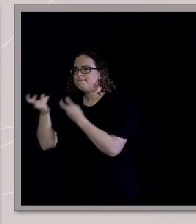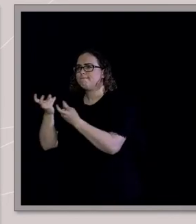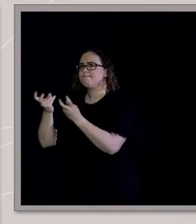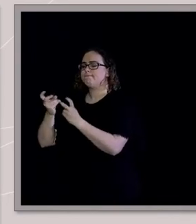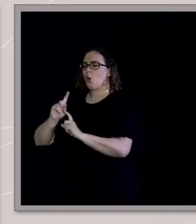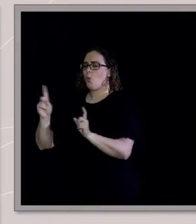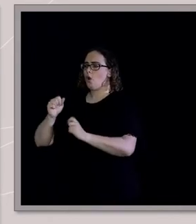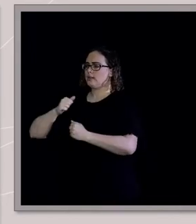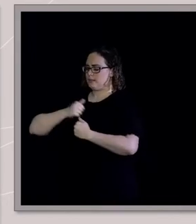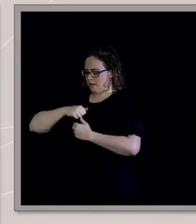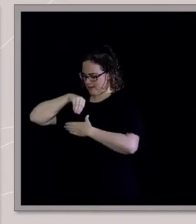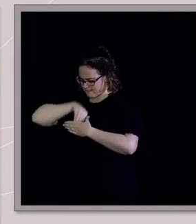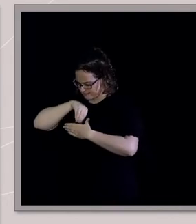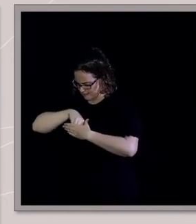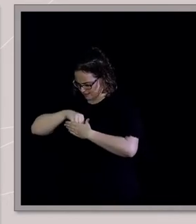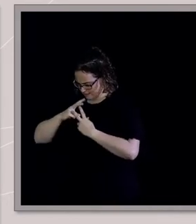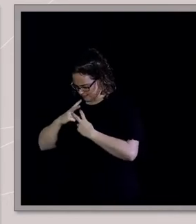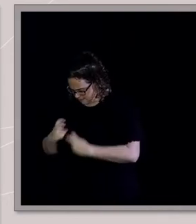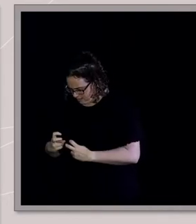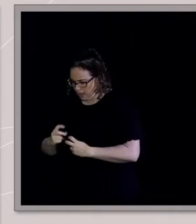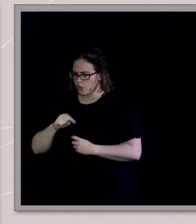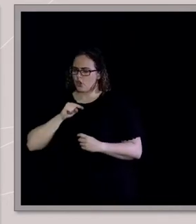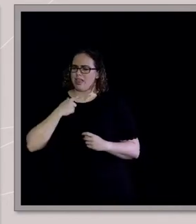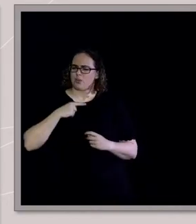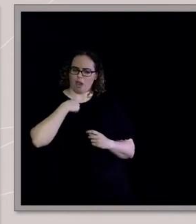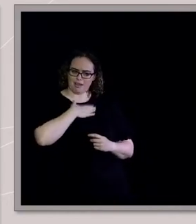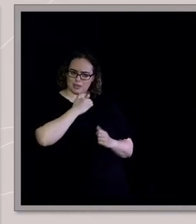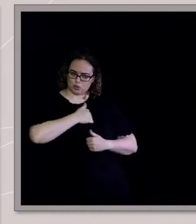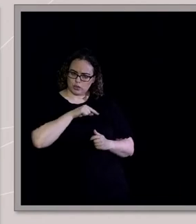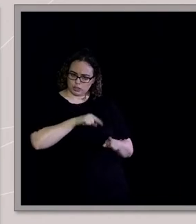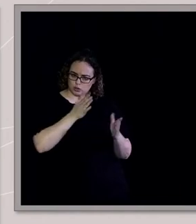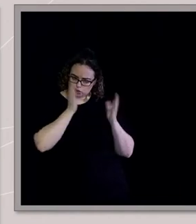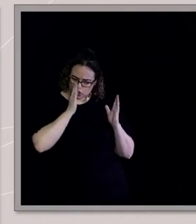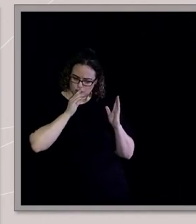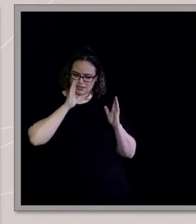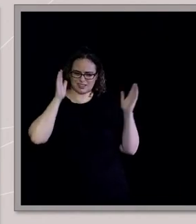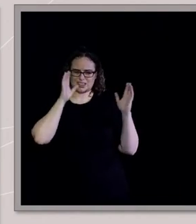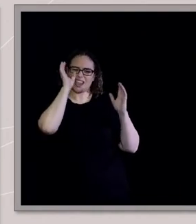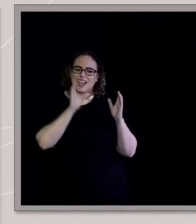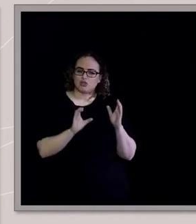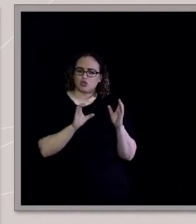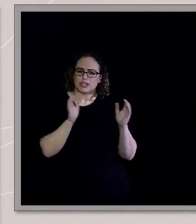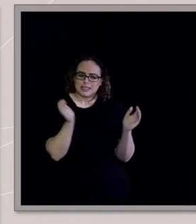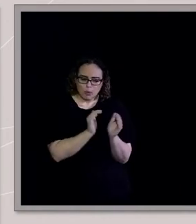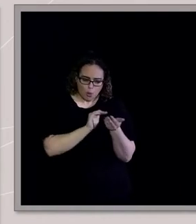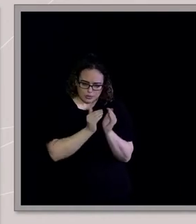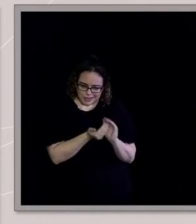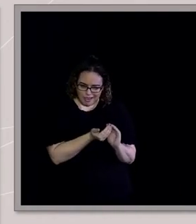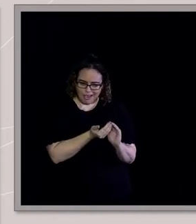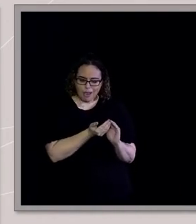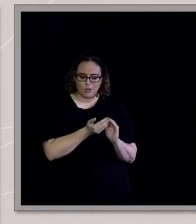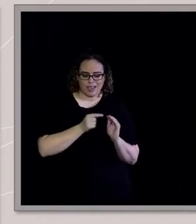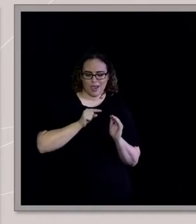deeper sustenance? And that was one of the things I liked about the church, you know, in a small country town, it was sort of seemed to be all about footy beers and